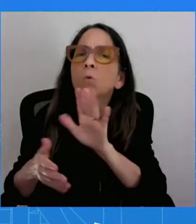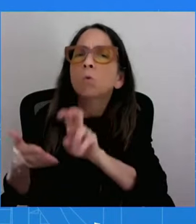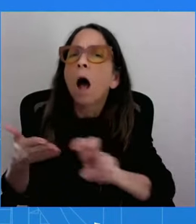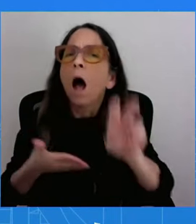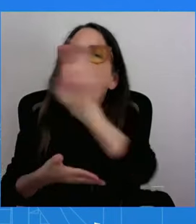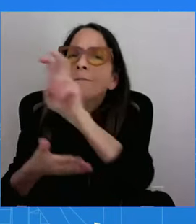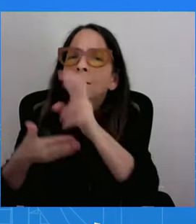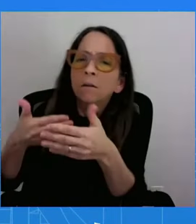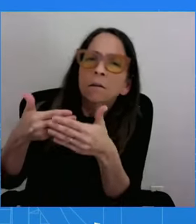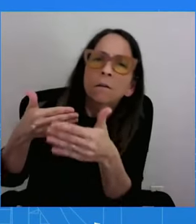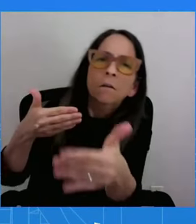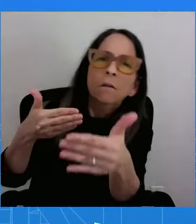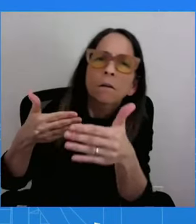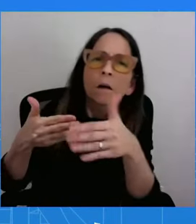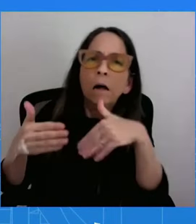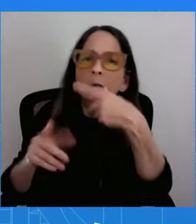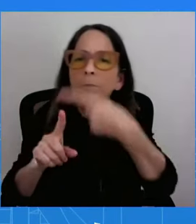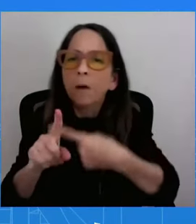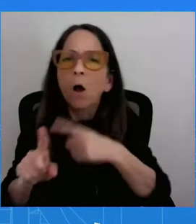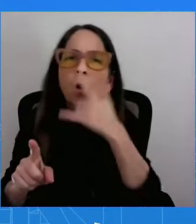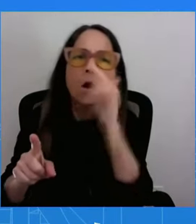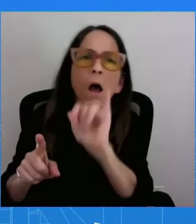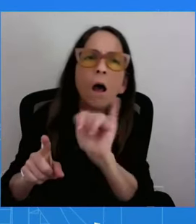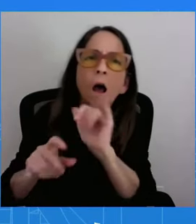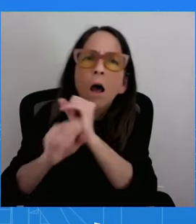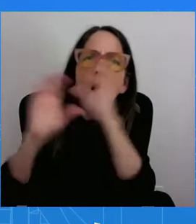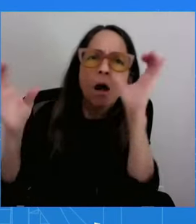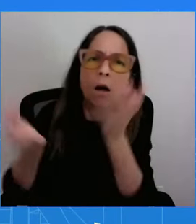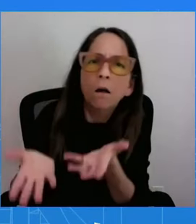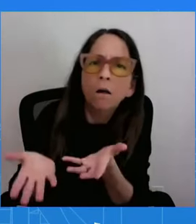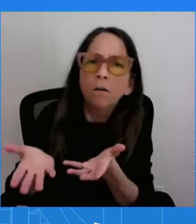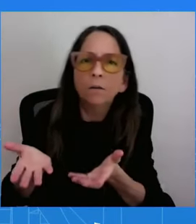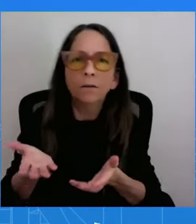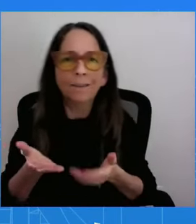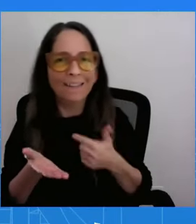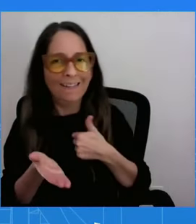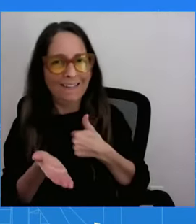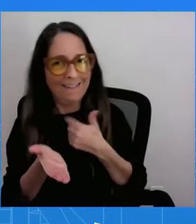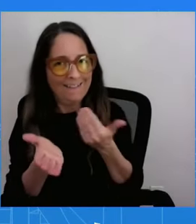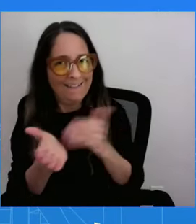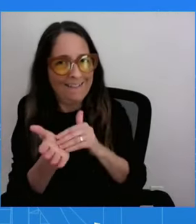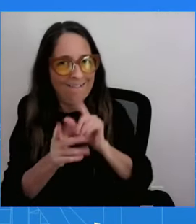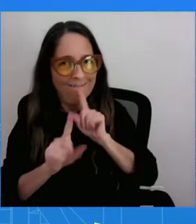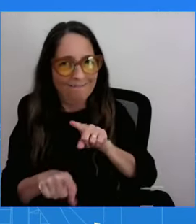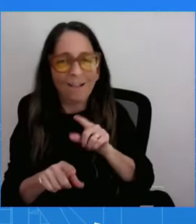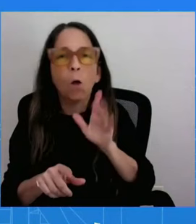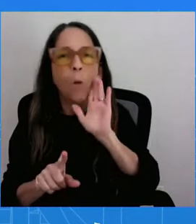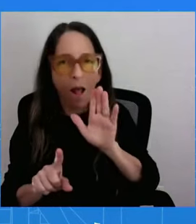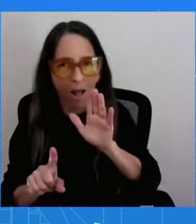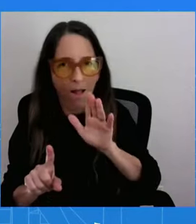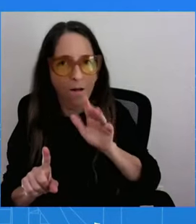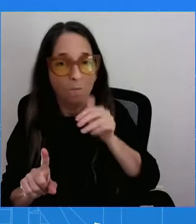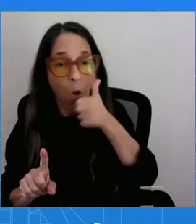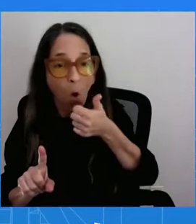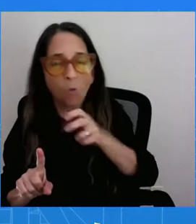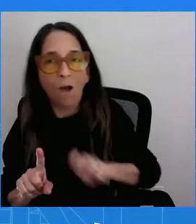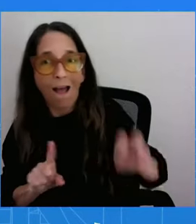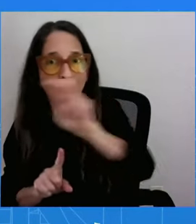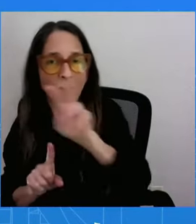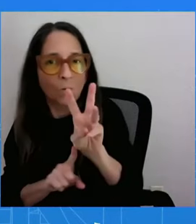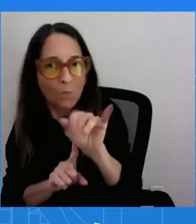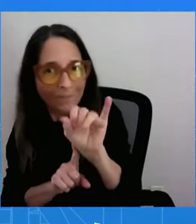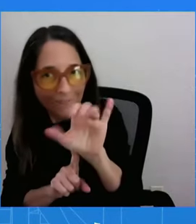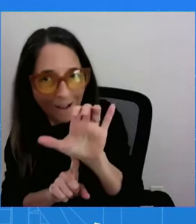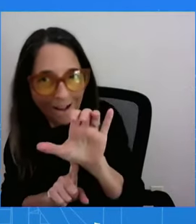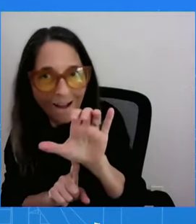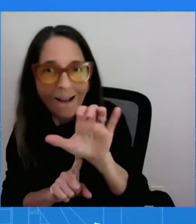days, he's going to be going to Wisconsin tomorrow, he's going to Michigan on Friday, and he was just in